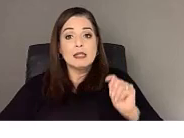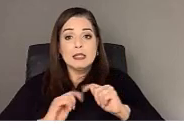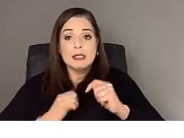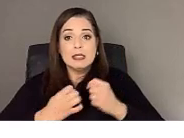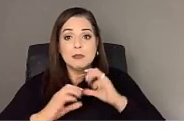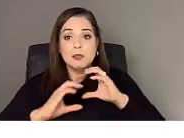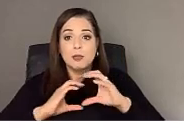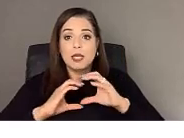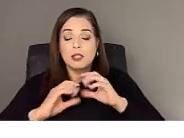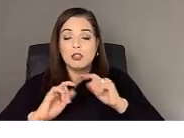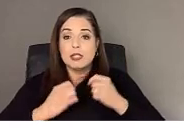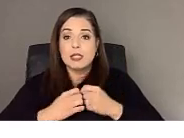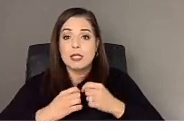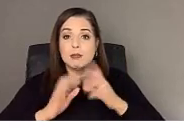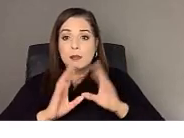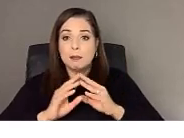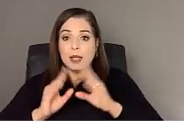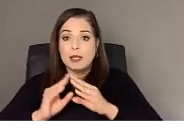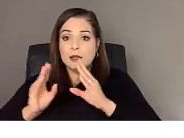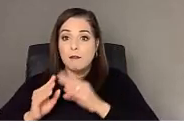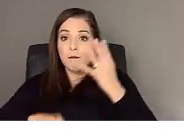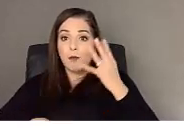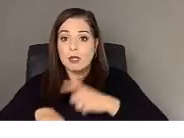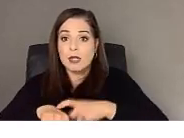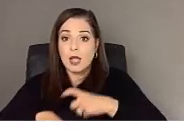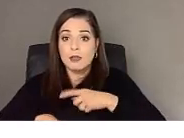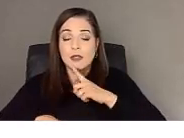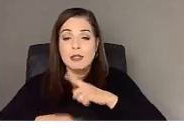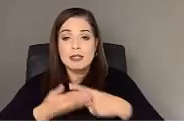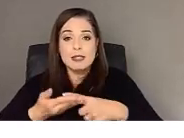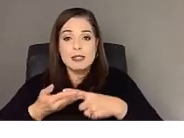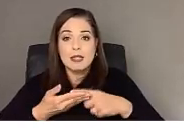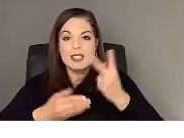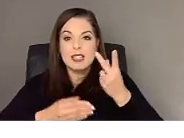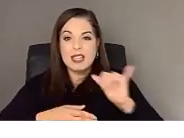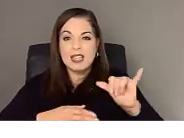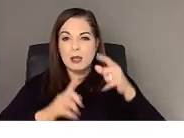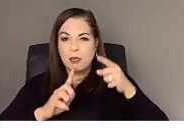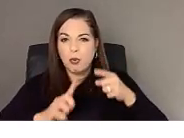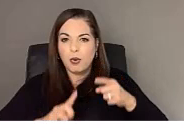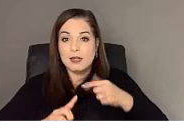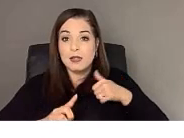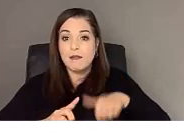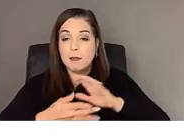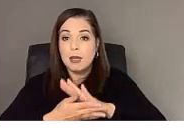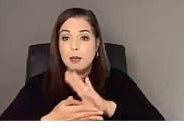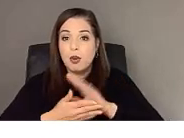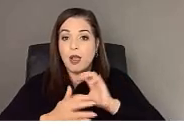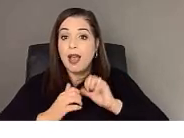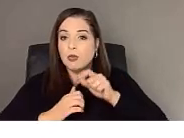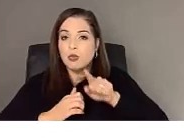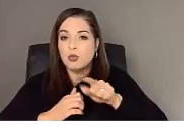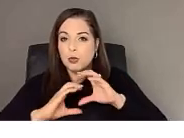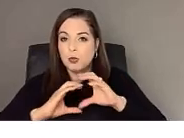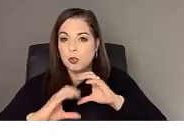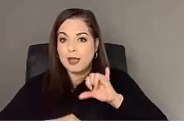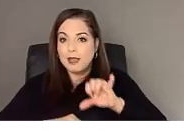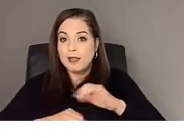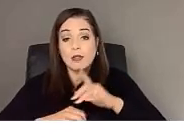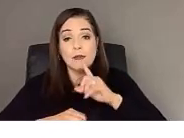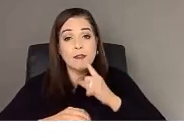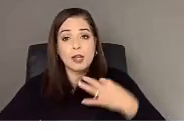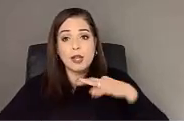teams met four times to discuss the key points of the paper and how to communicate them. And this was a really helpful